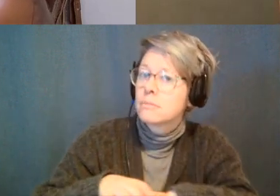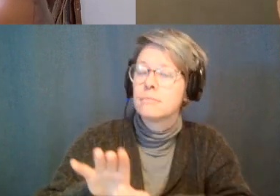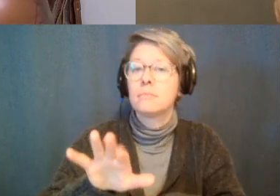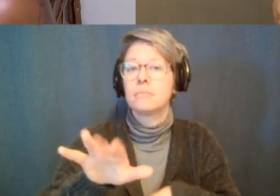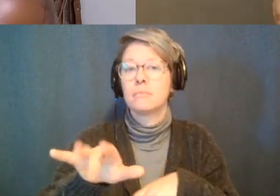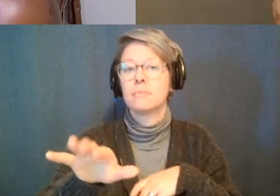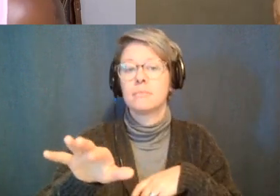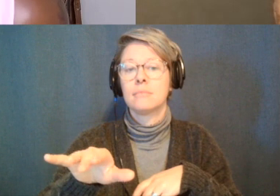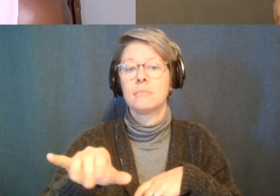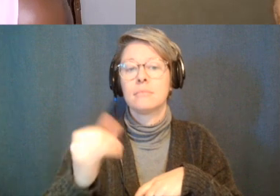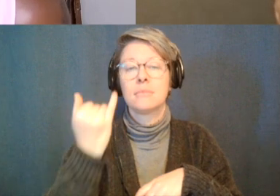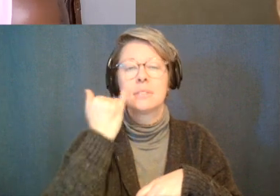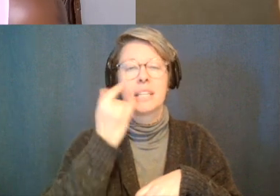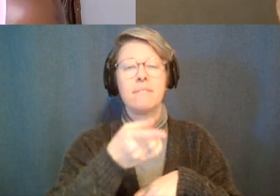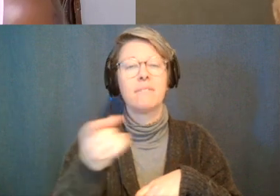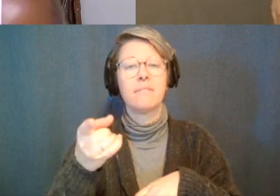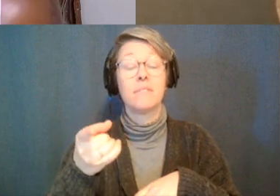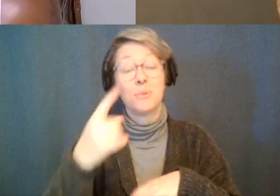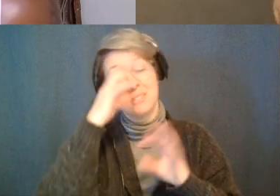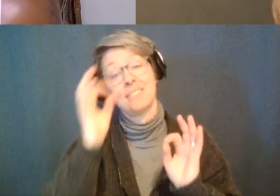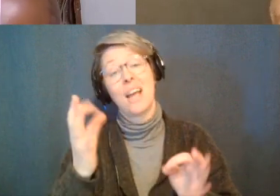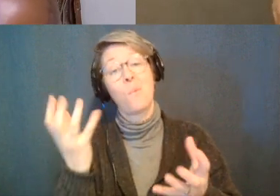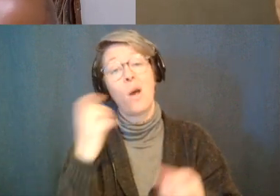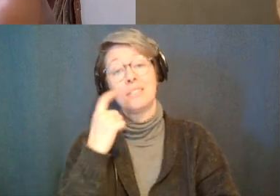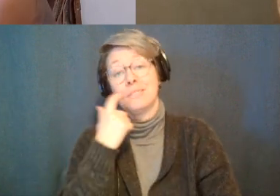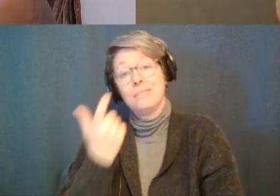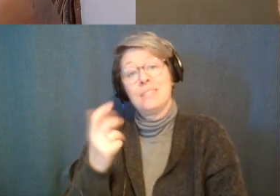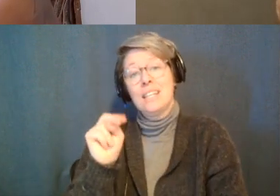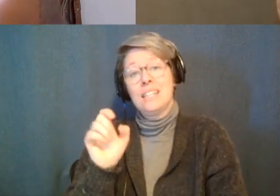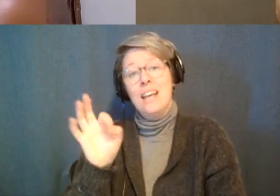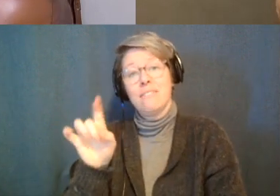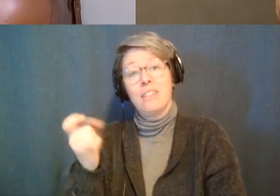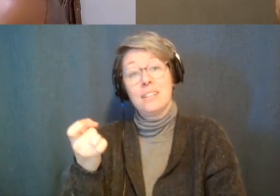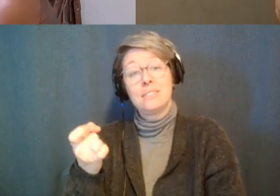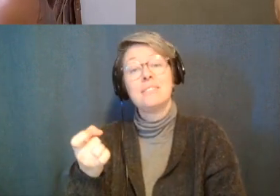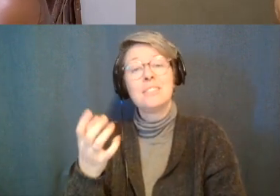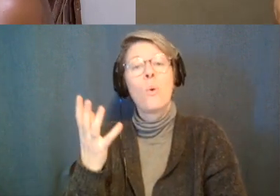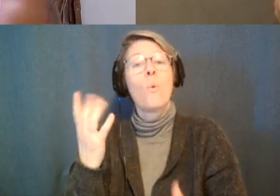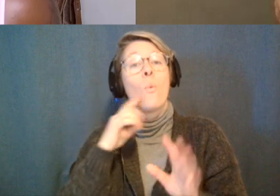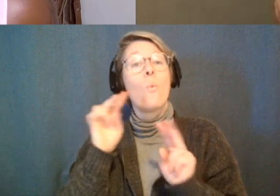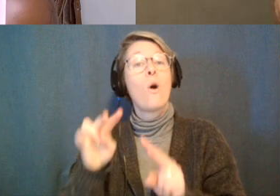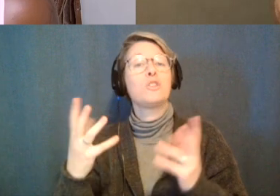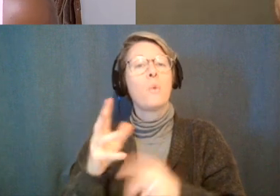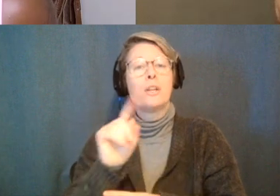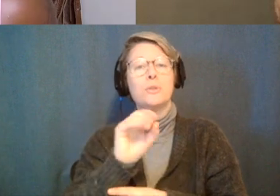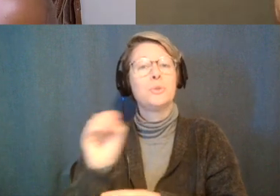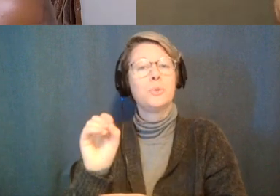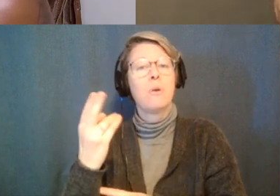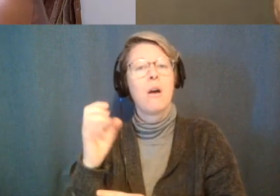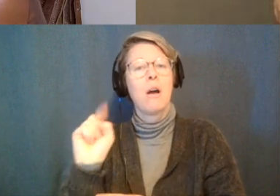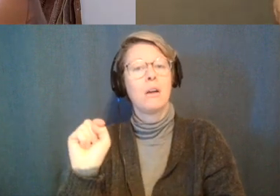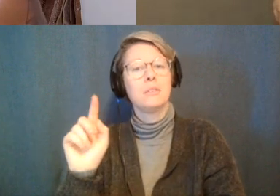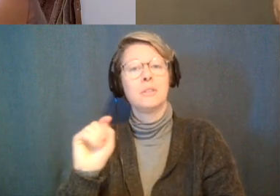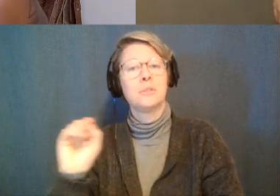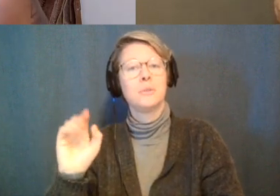um ever numb out and go and watch netflix go check out too hot to handle season three um i have some cool